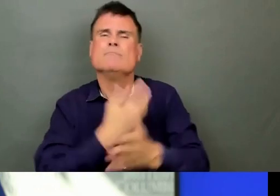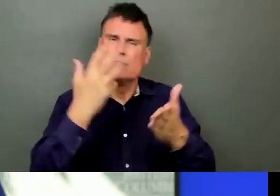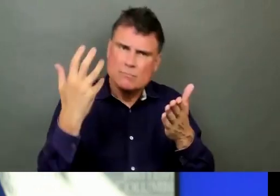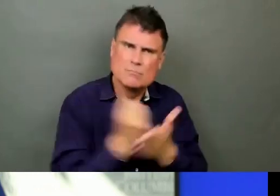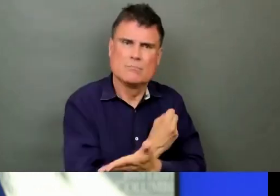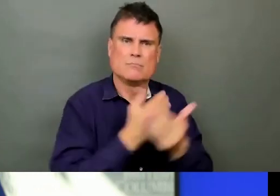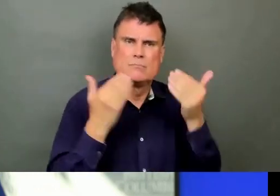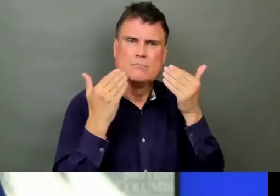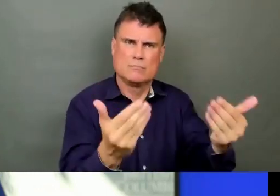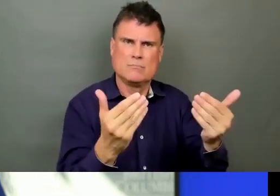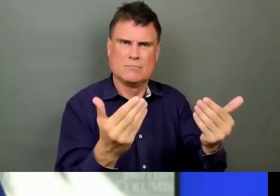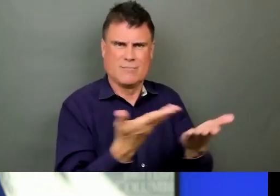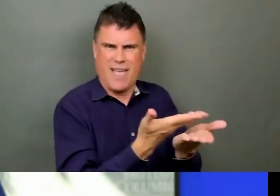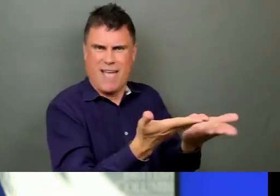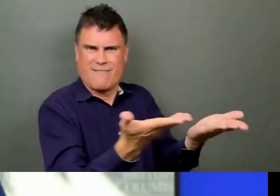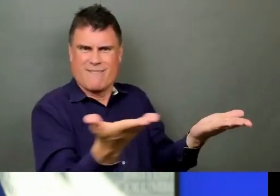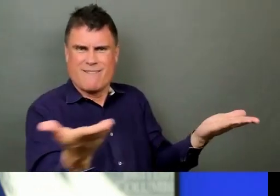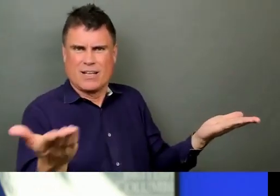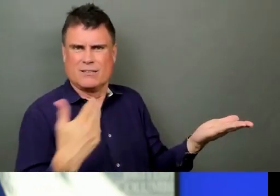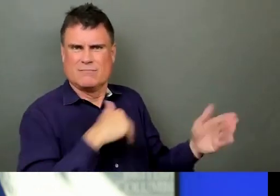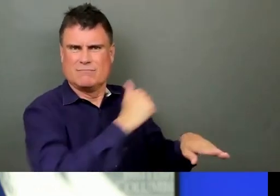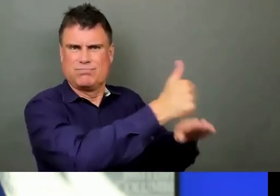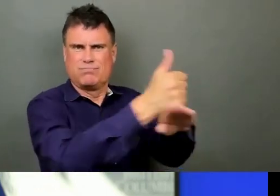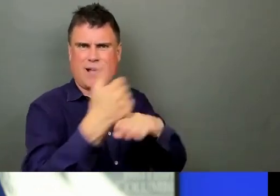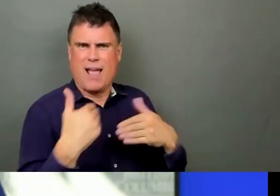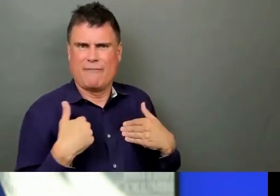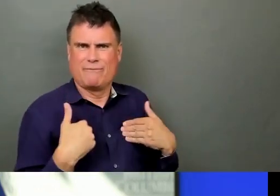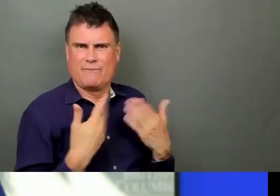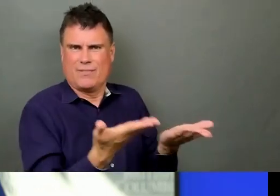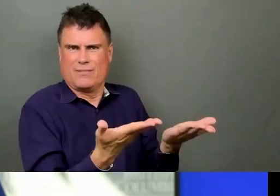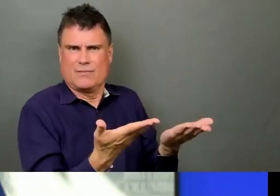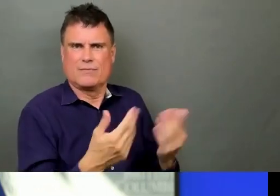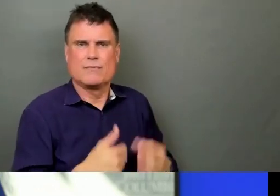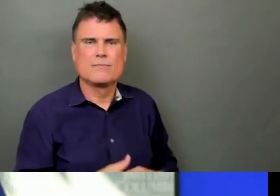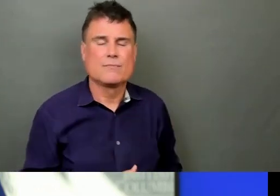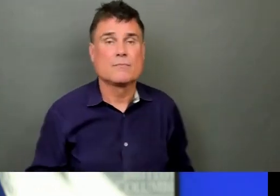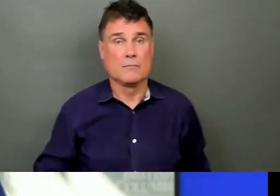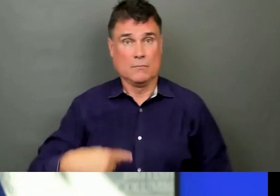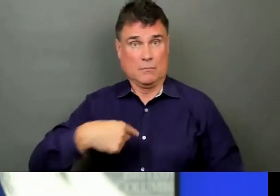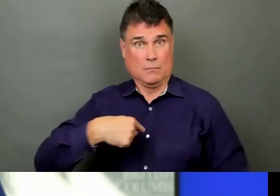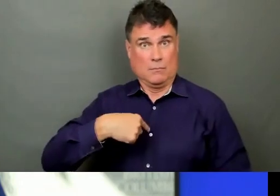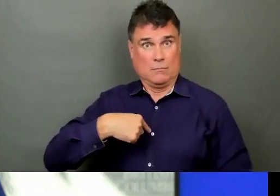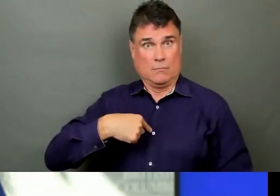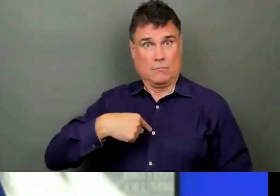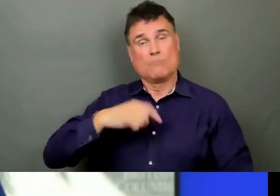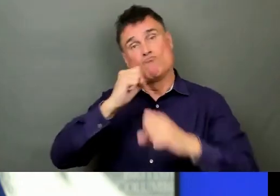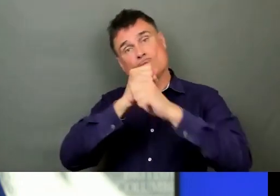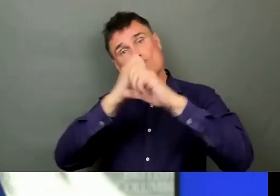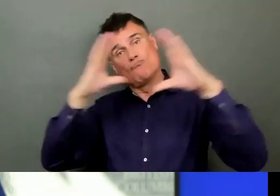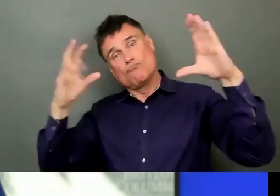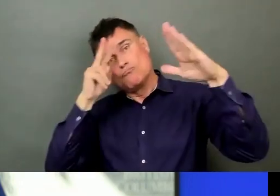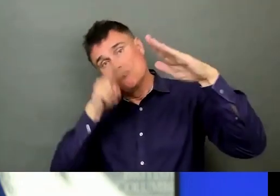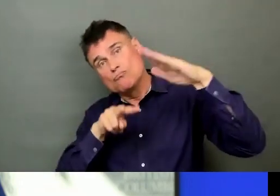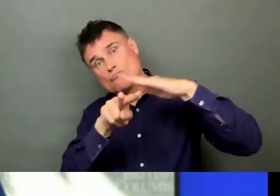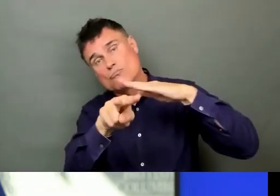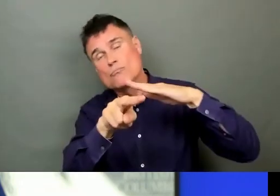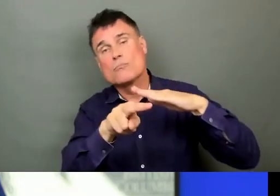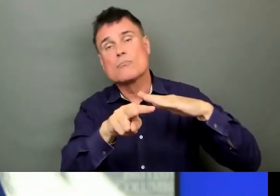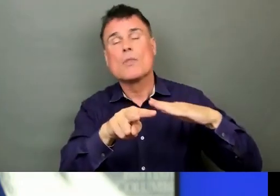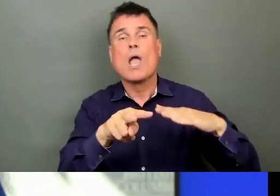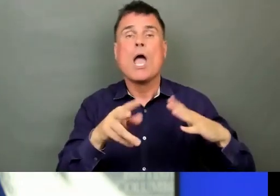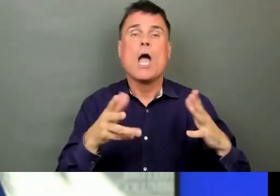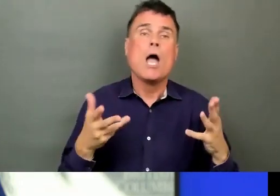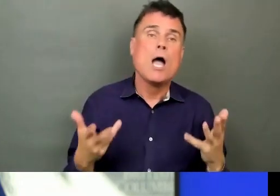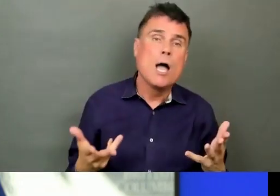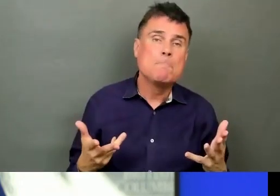But I don't necessarily expect. It's my understanding that there's a lot of traffic everywhere